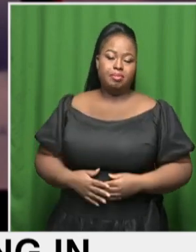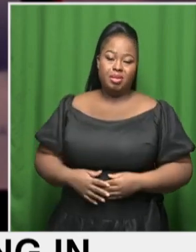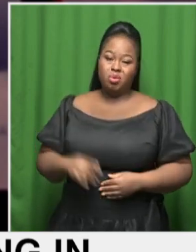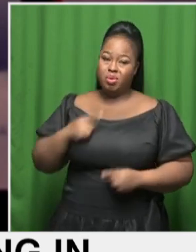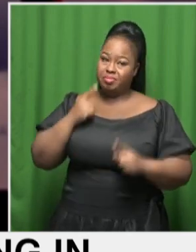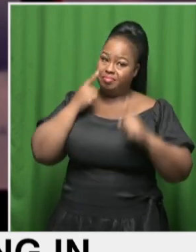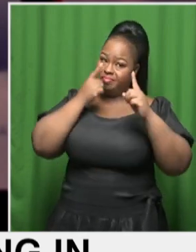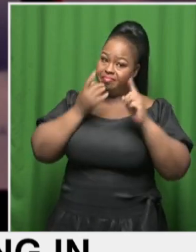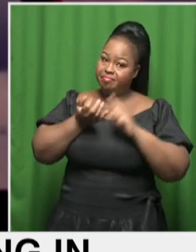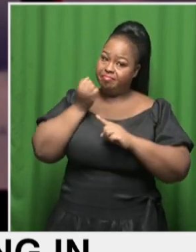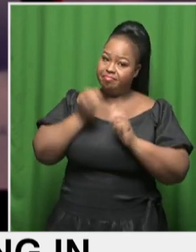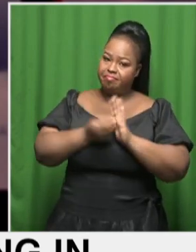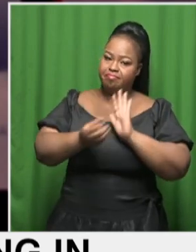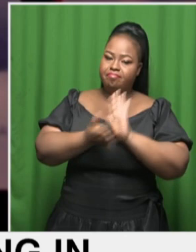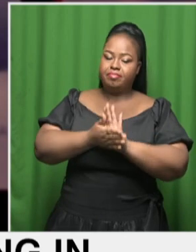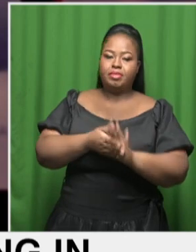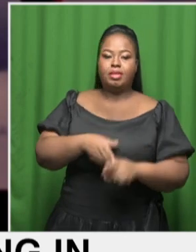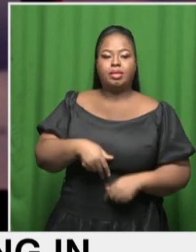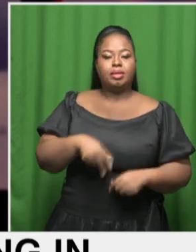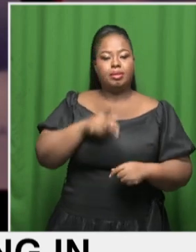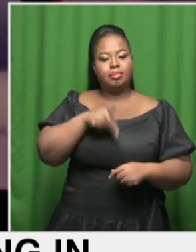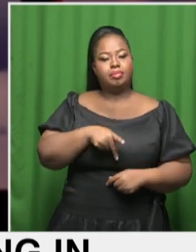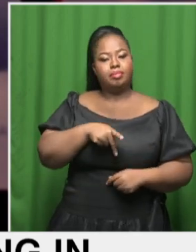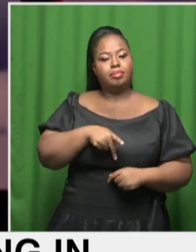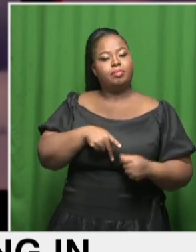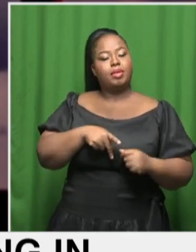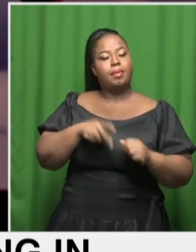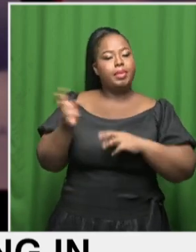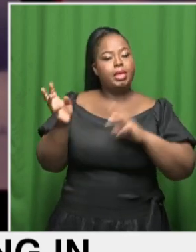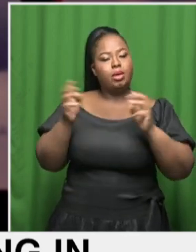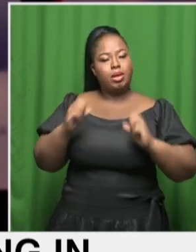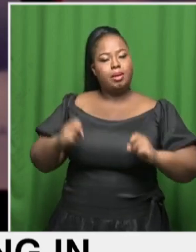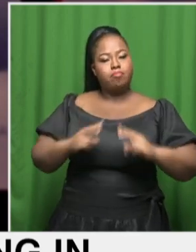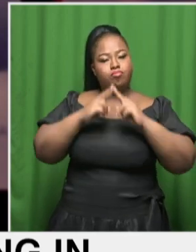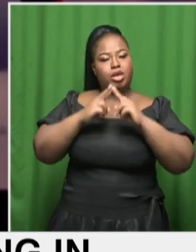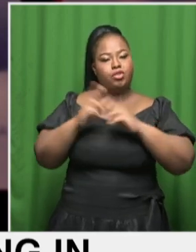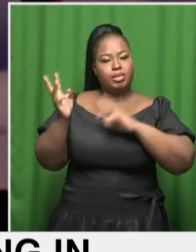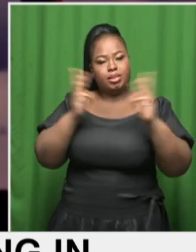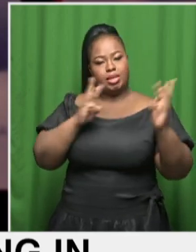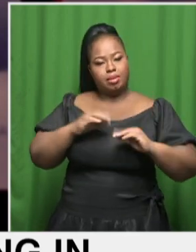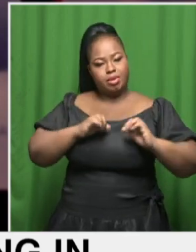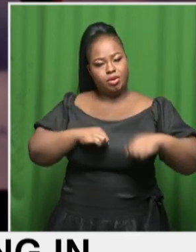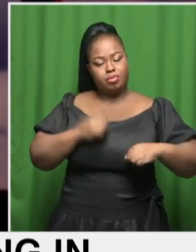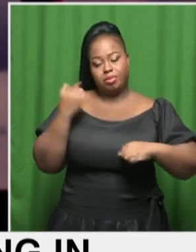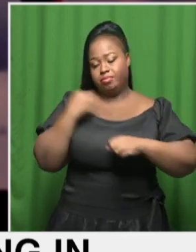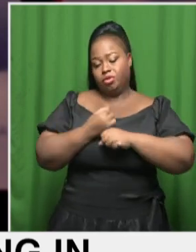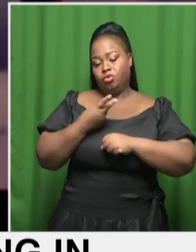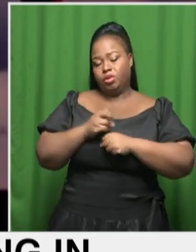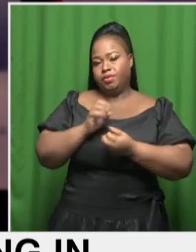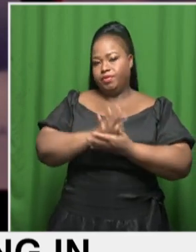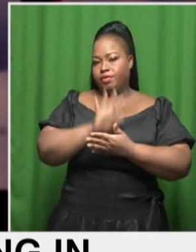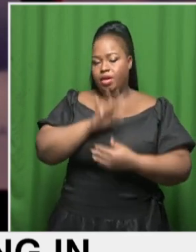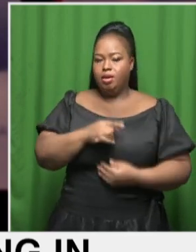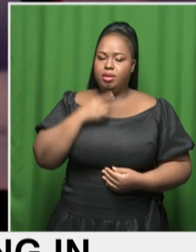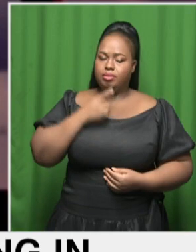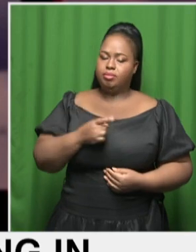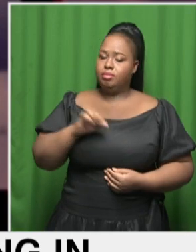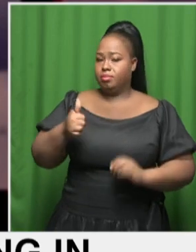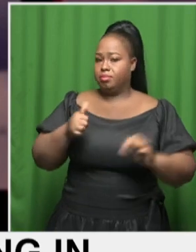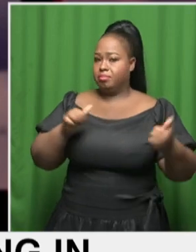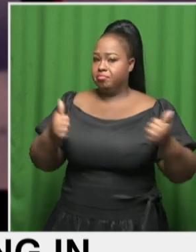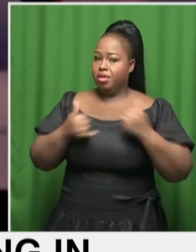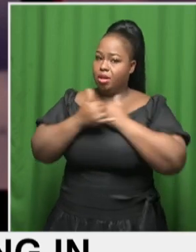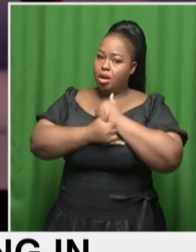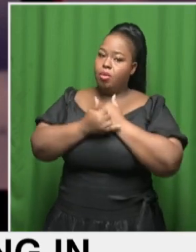key target enshrined in the Paris Climate Agreement reached in 2015. The Secretary General again calling on leaders of developed countries to commit